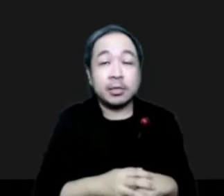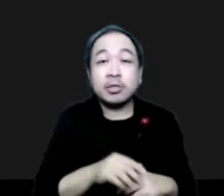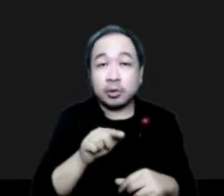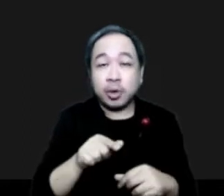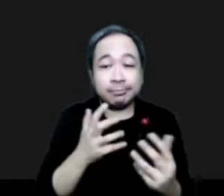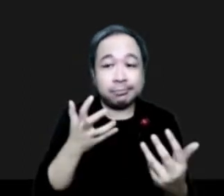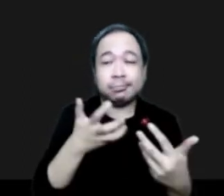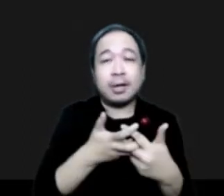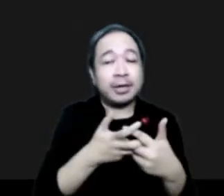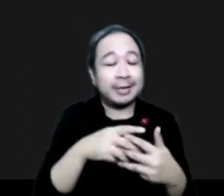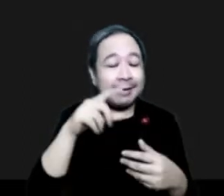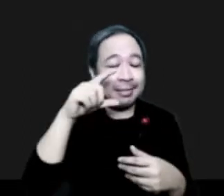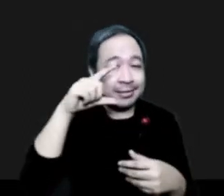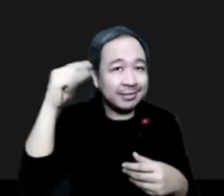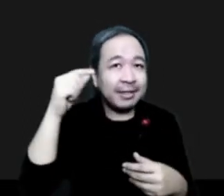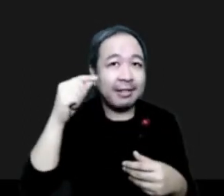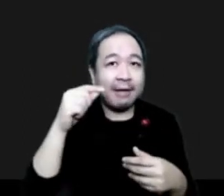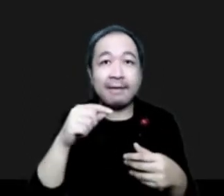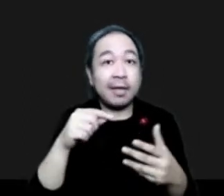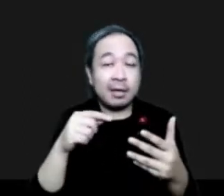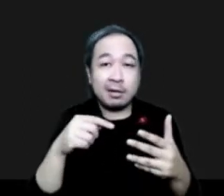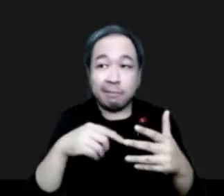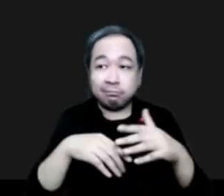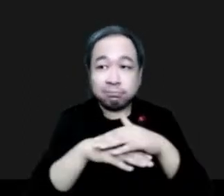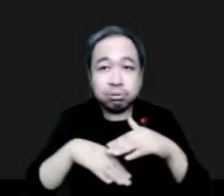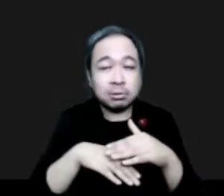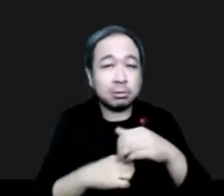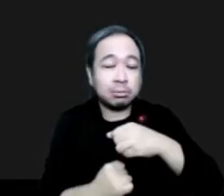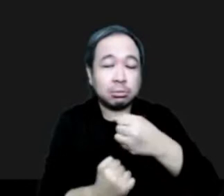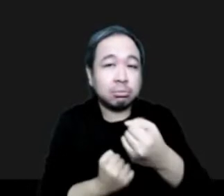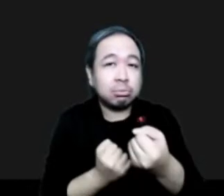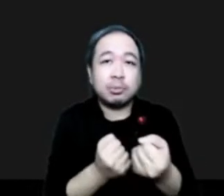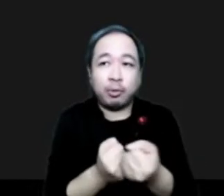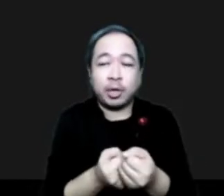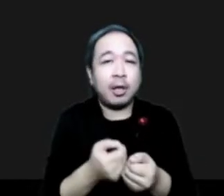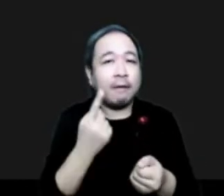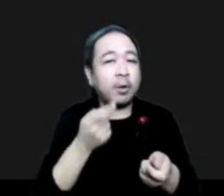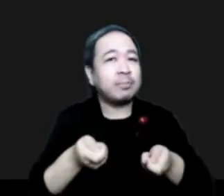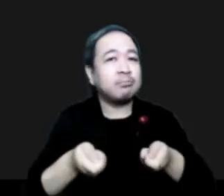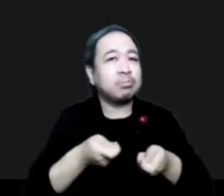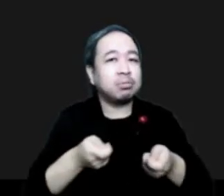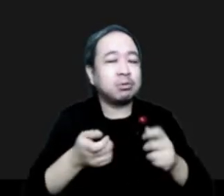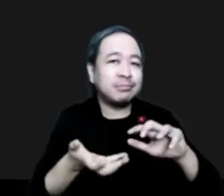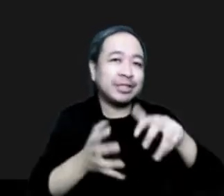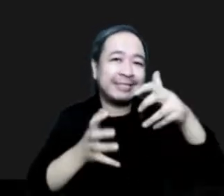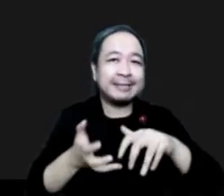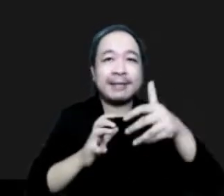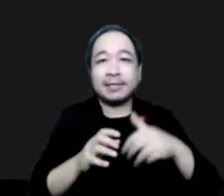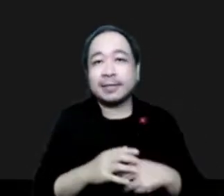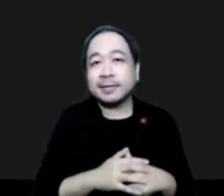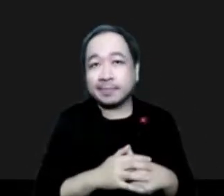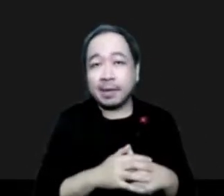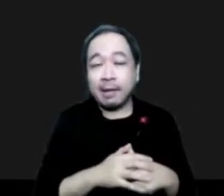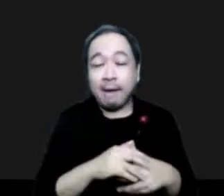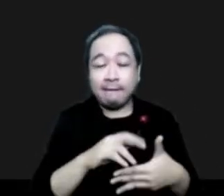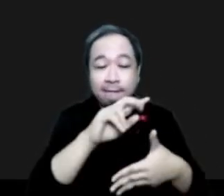disaster risk production used in dealing with disasters and the management. Those 5Rs are, first of